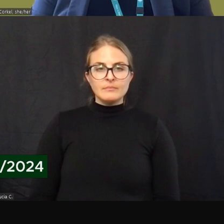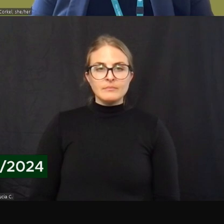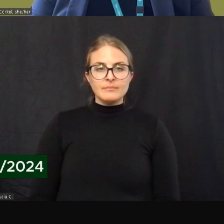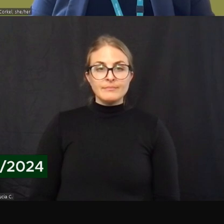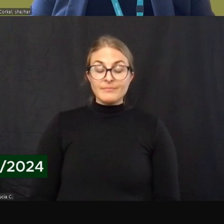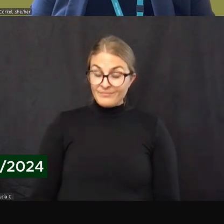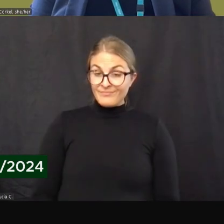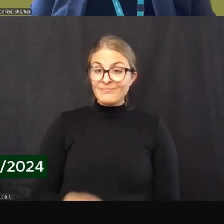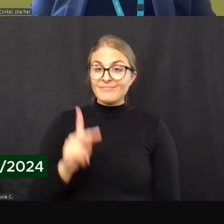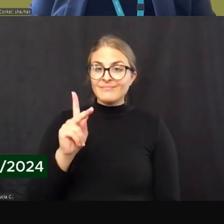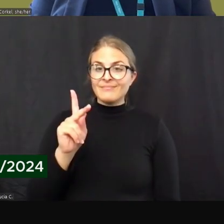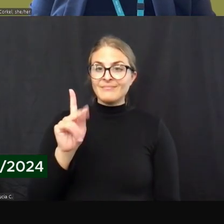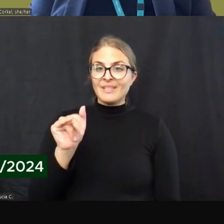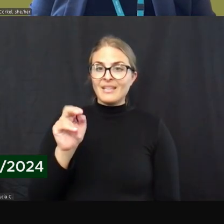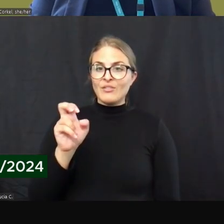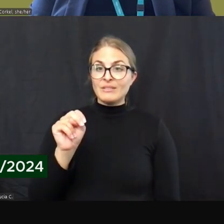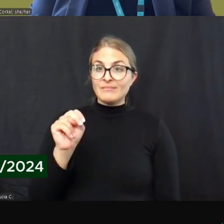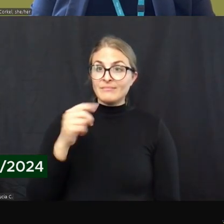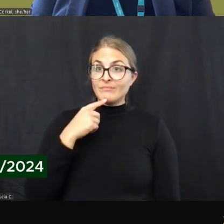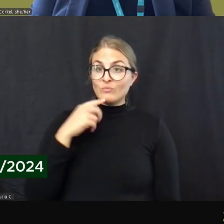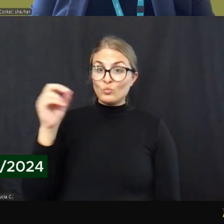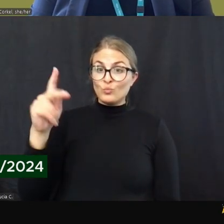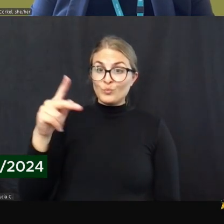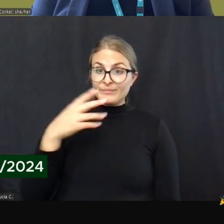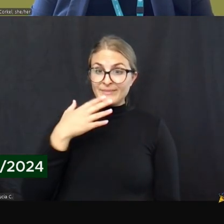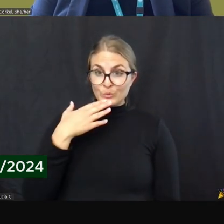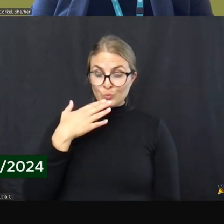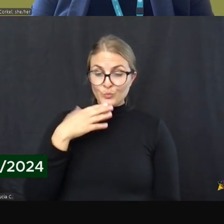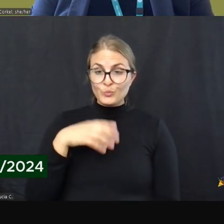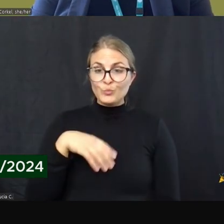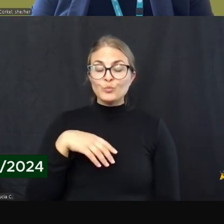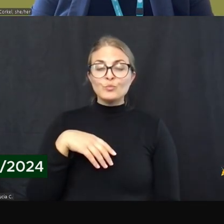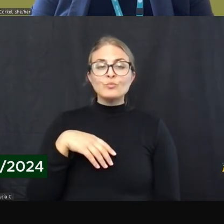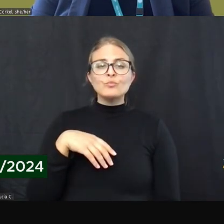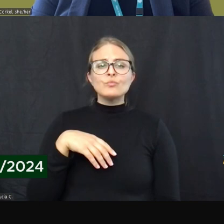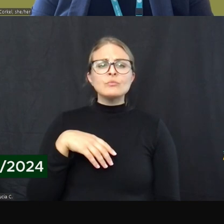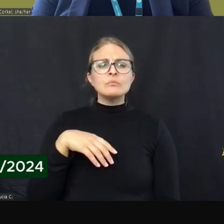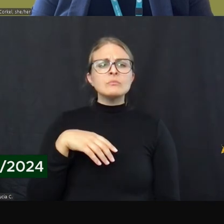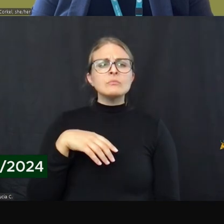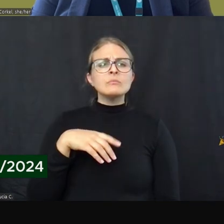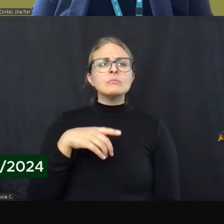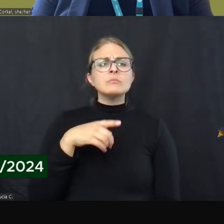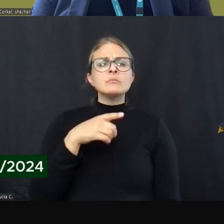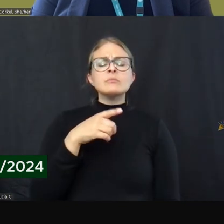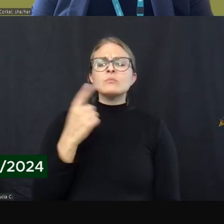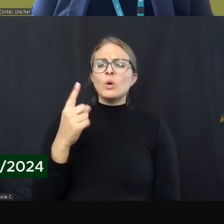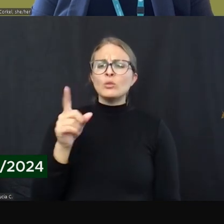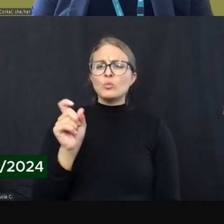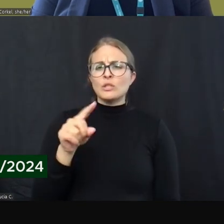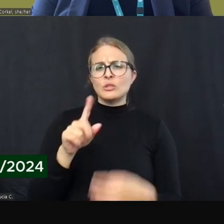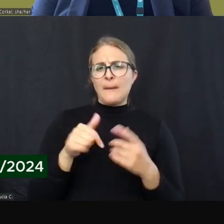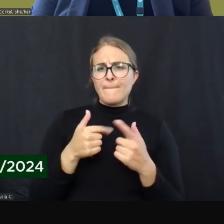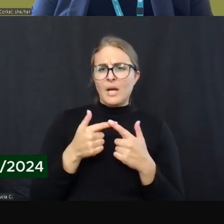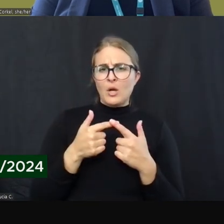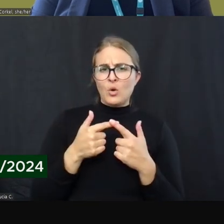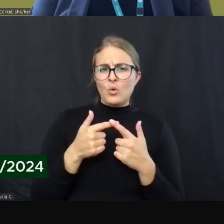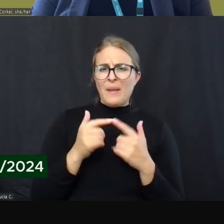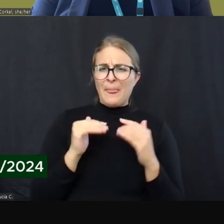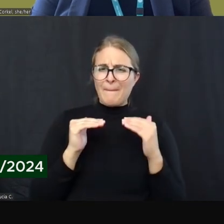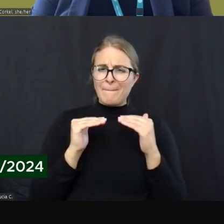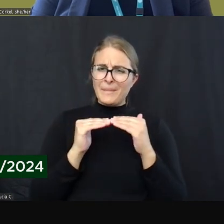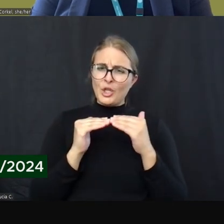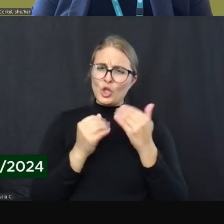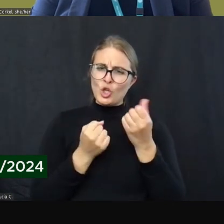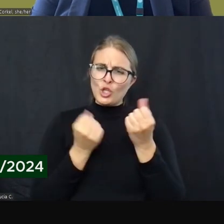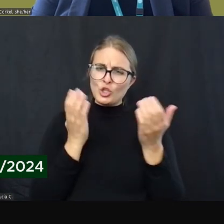Okay. Thank you. I don't know if this question, I think there was a question about whether we could speak to more of the peer services